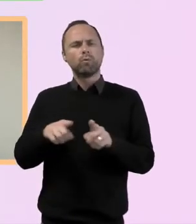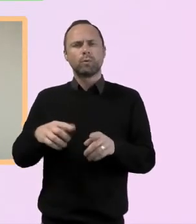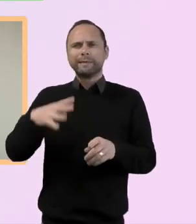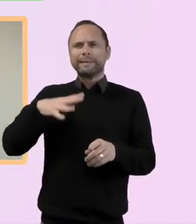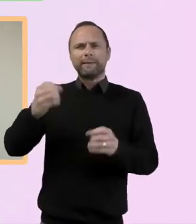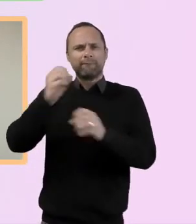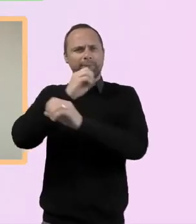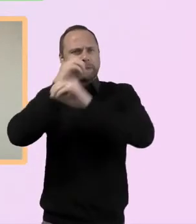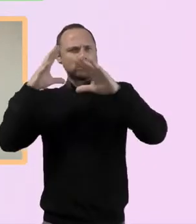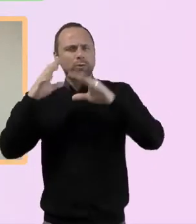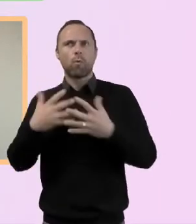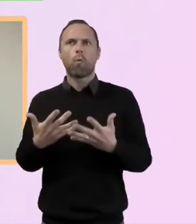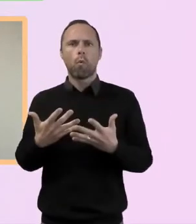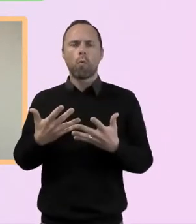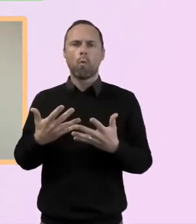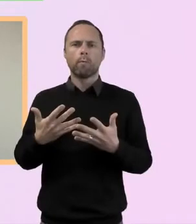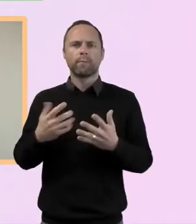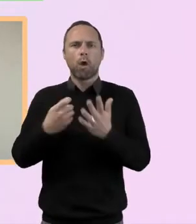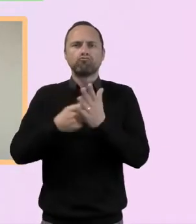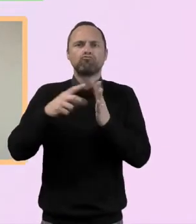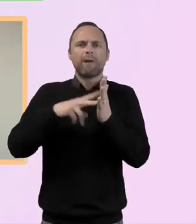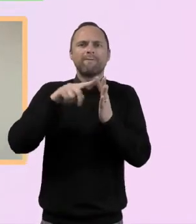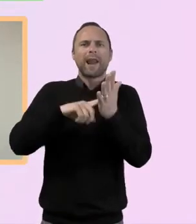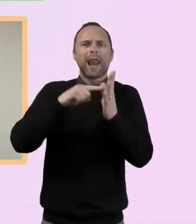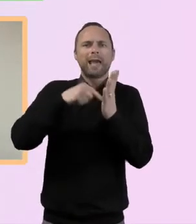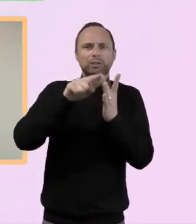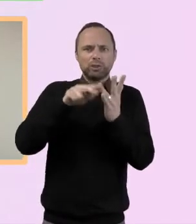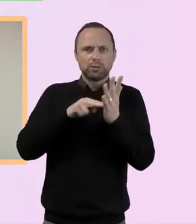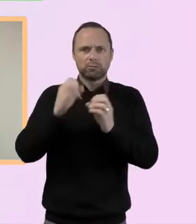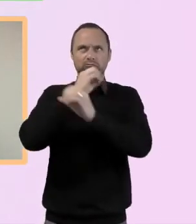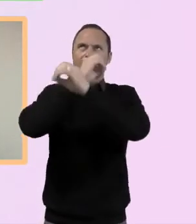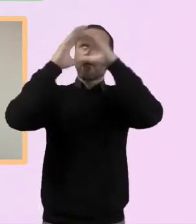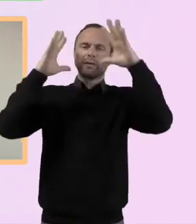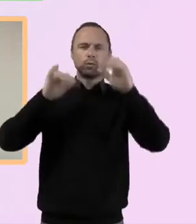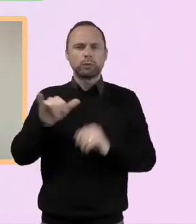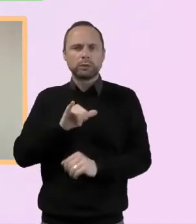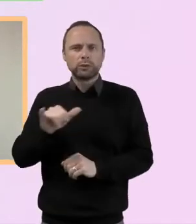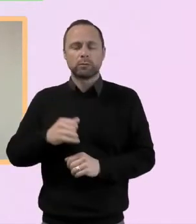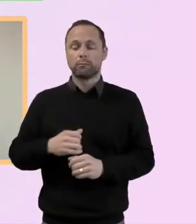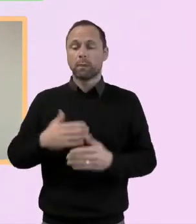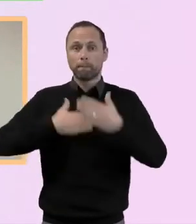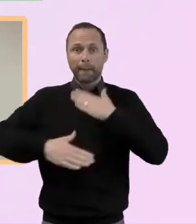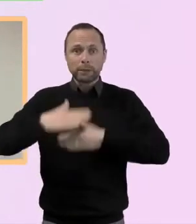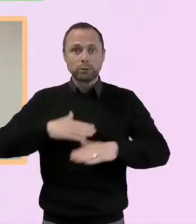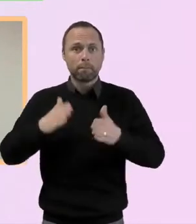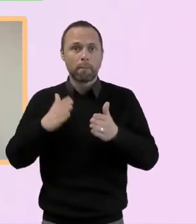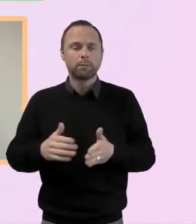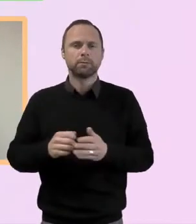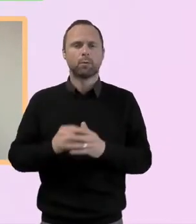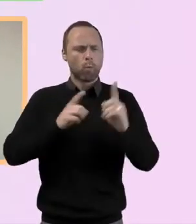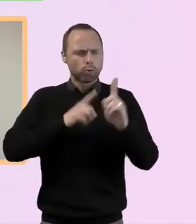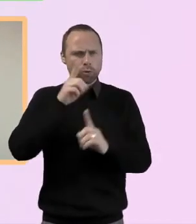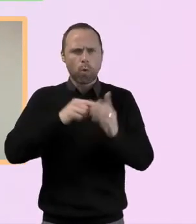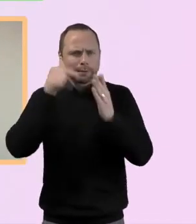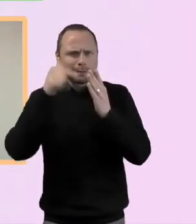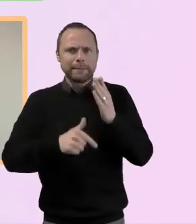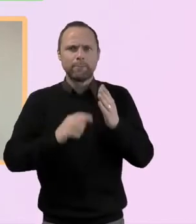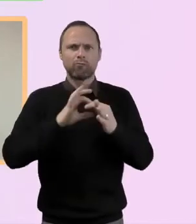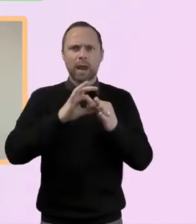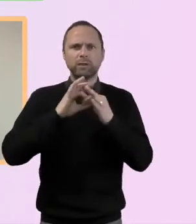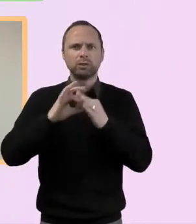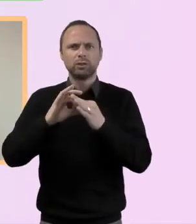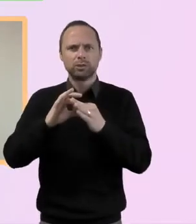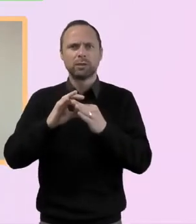Um, being patient, gracious, the one-to-ones, the deeper relationships, uh,